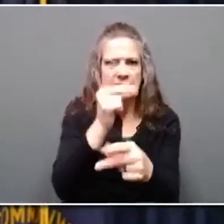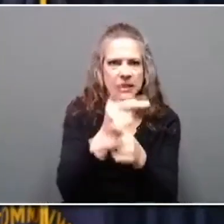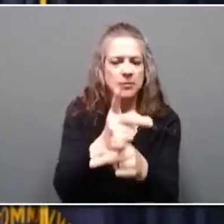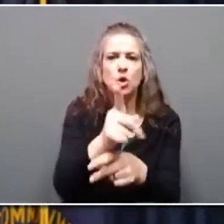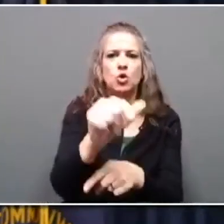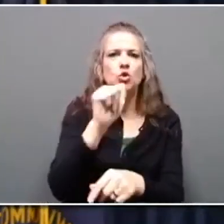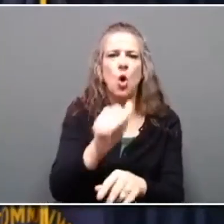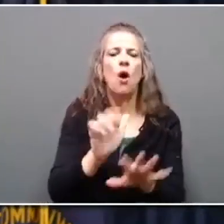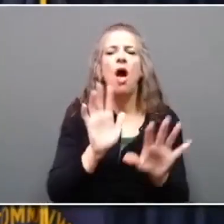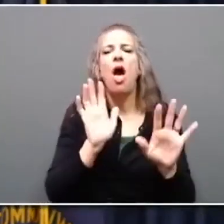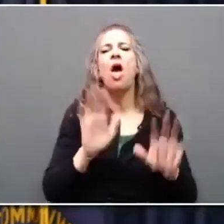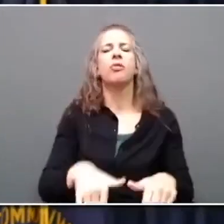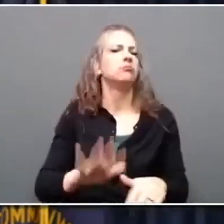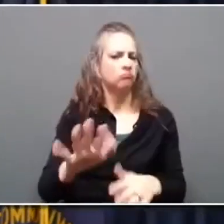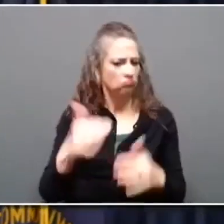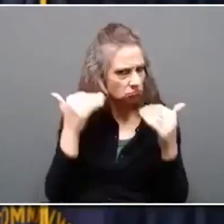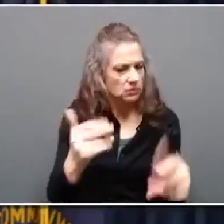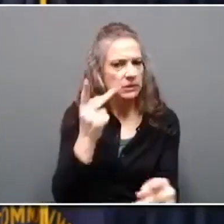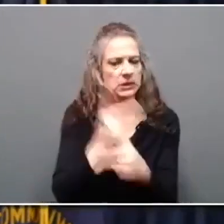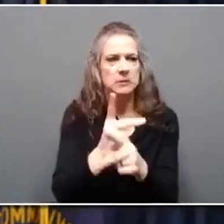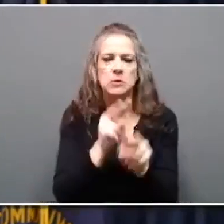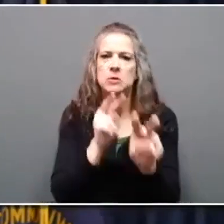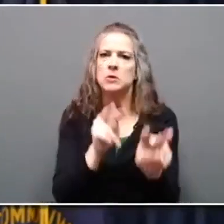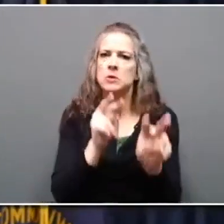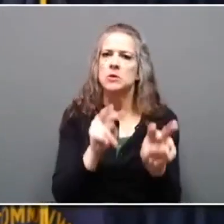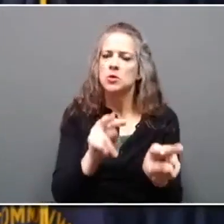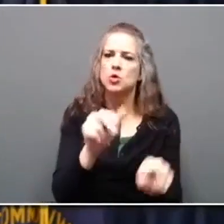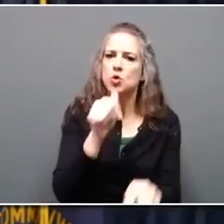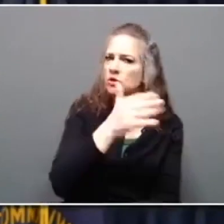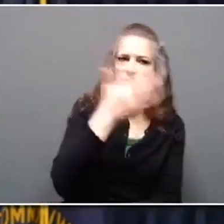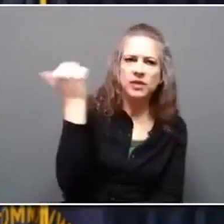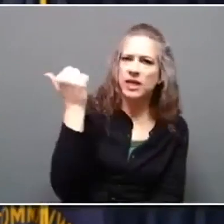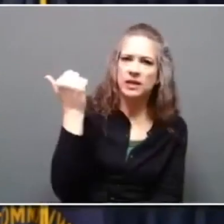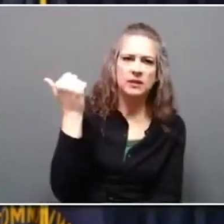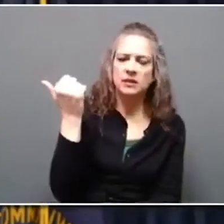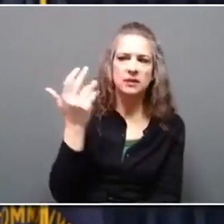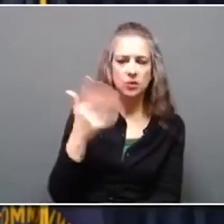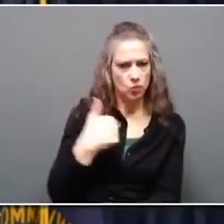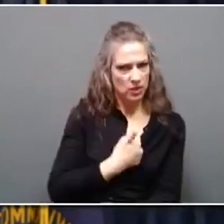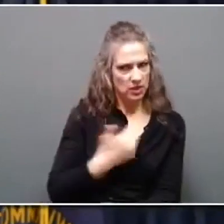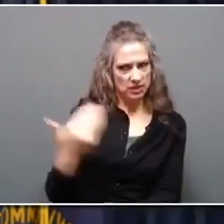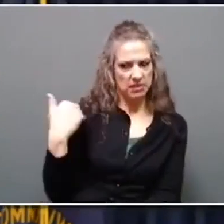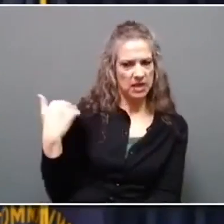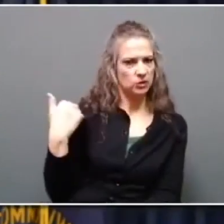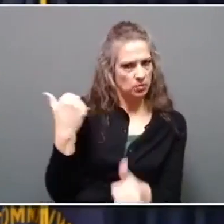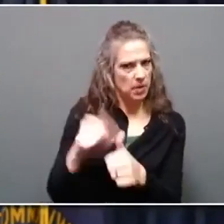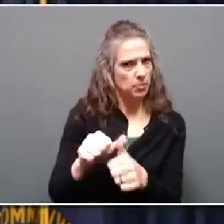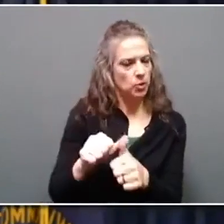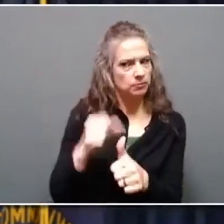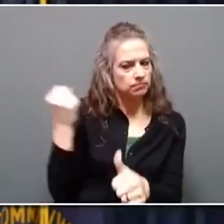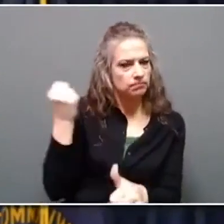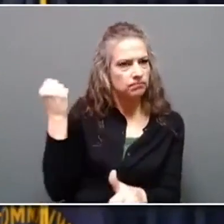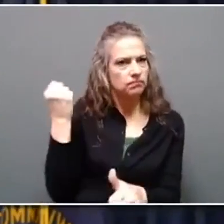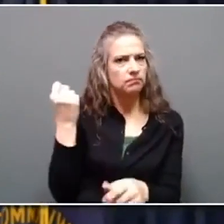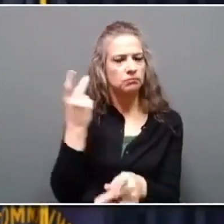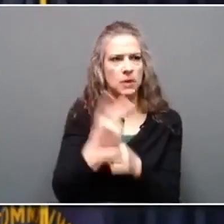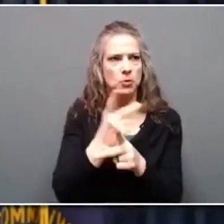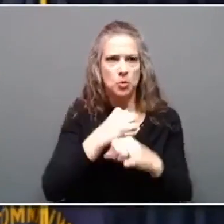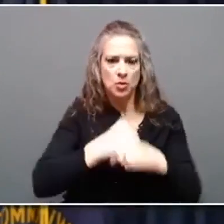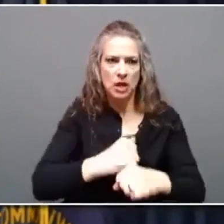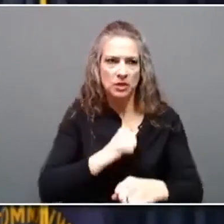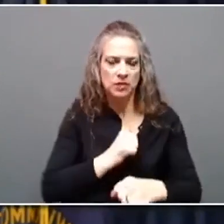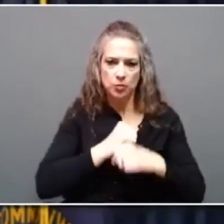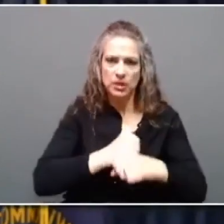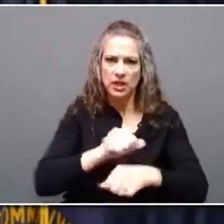Let's make sure we don't forget what we have been through. Let's continue to protect ourselves and to protect each other. And